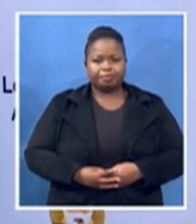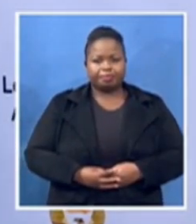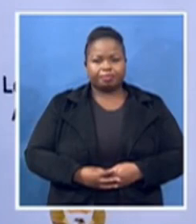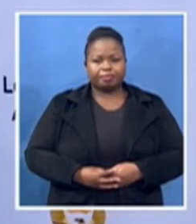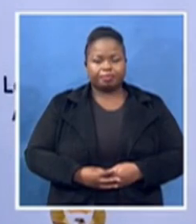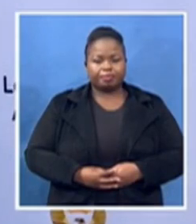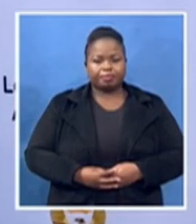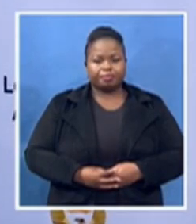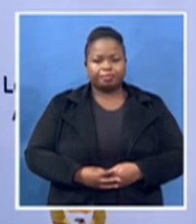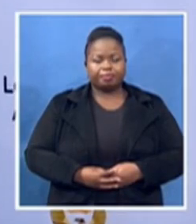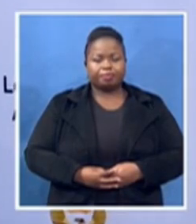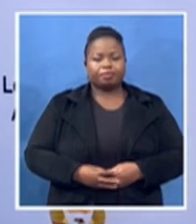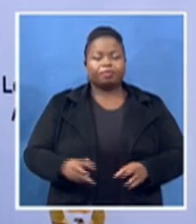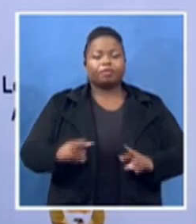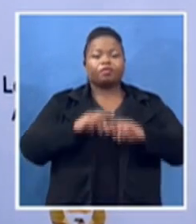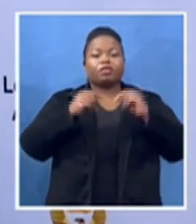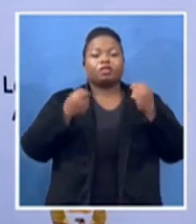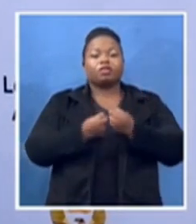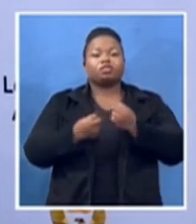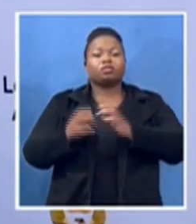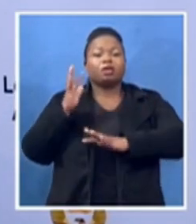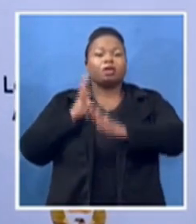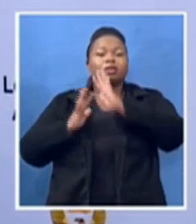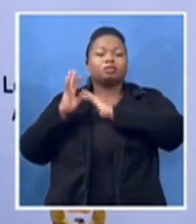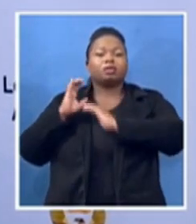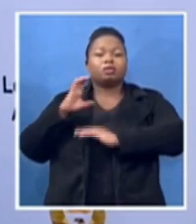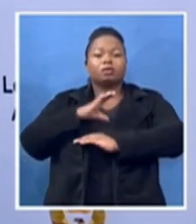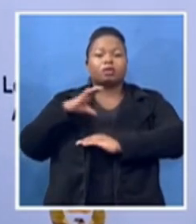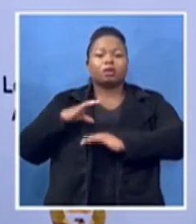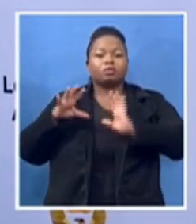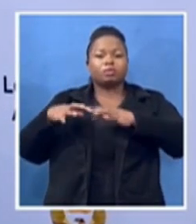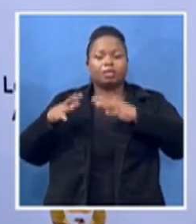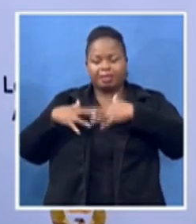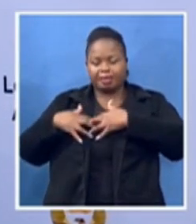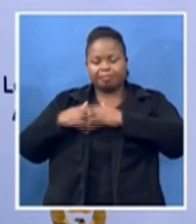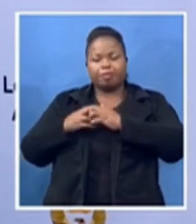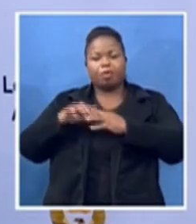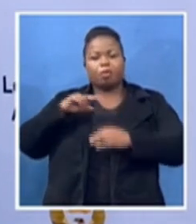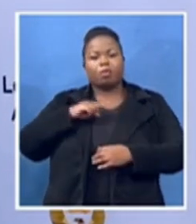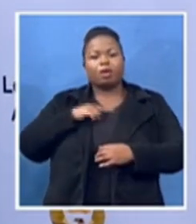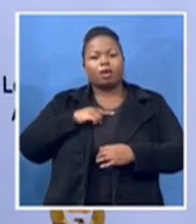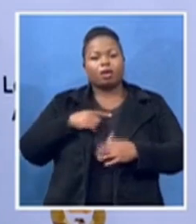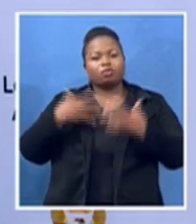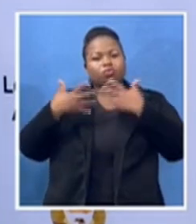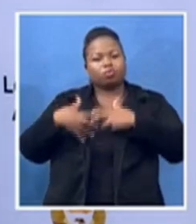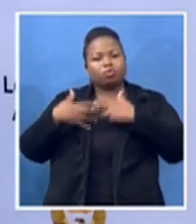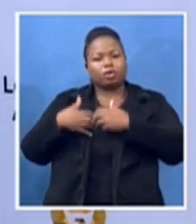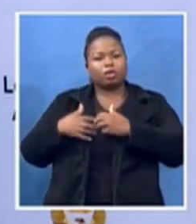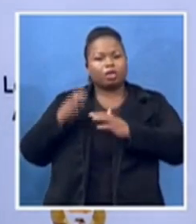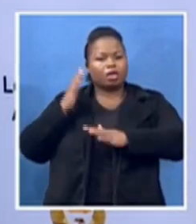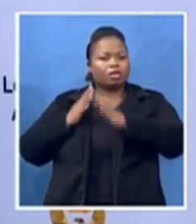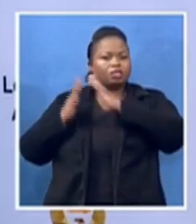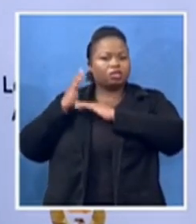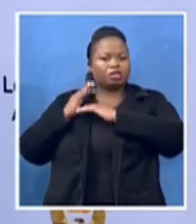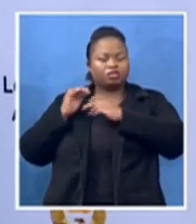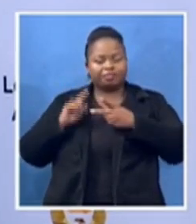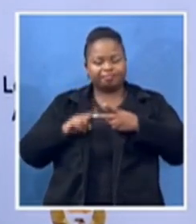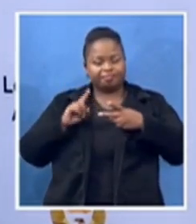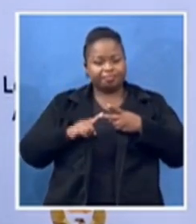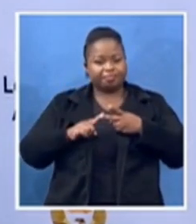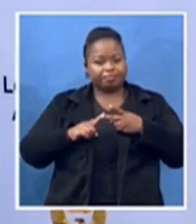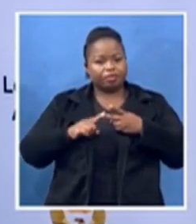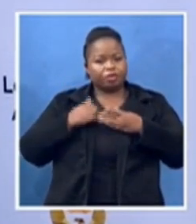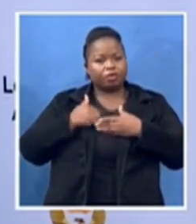established to coordinate heritage help achieve some imbalances to